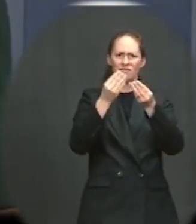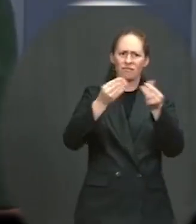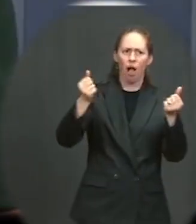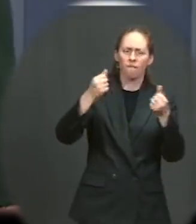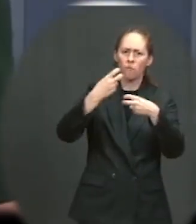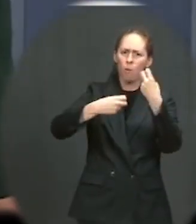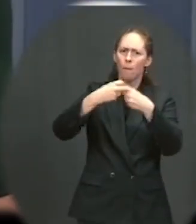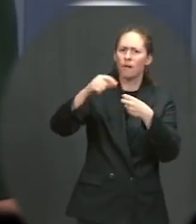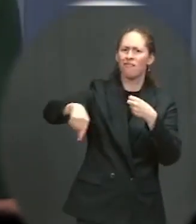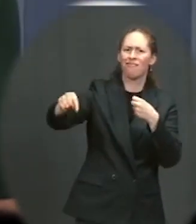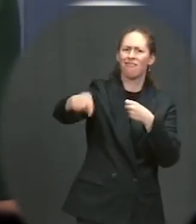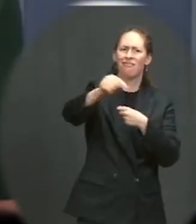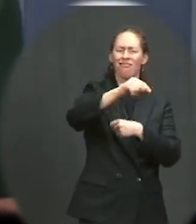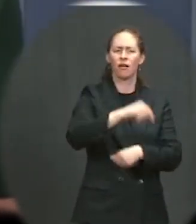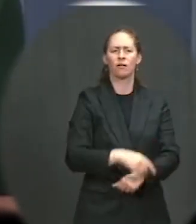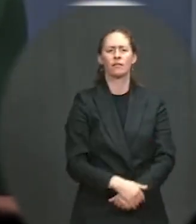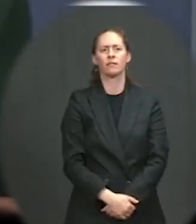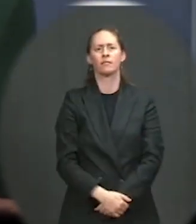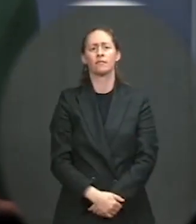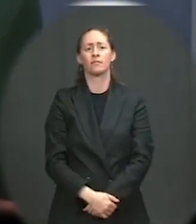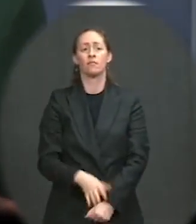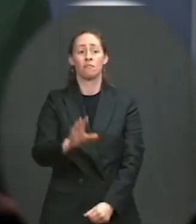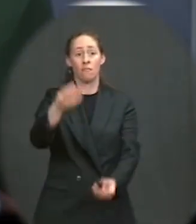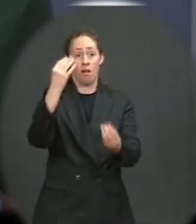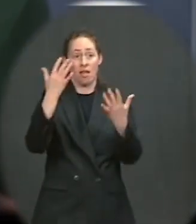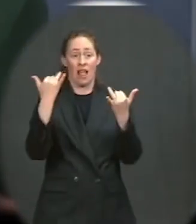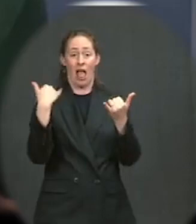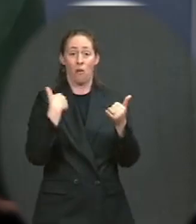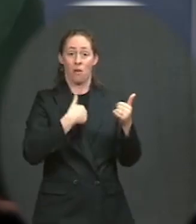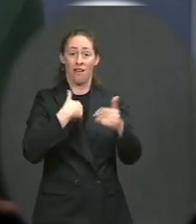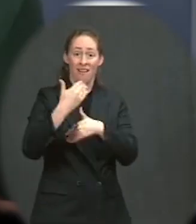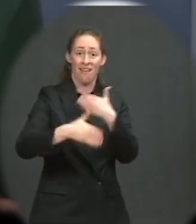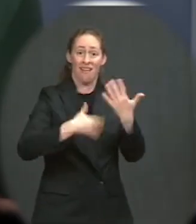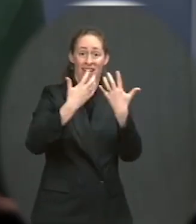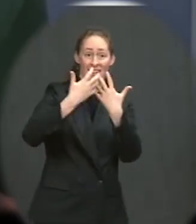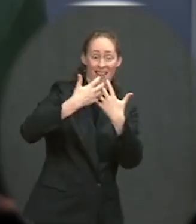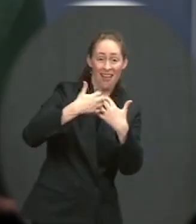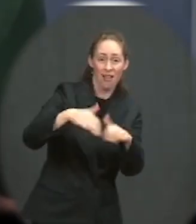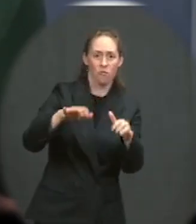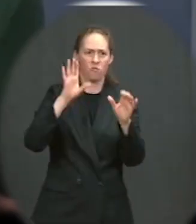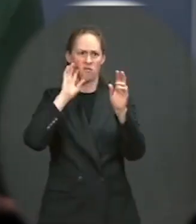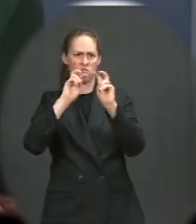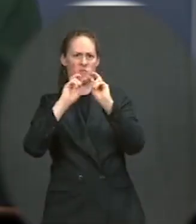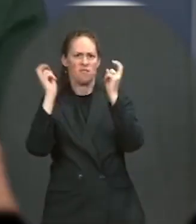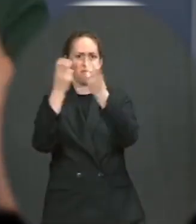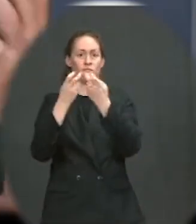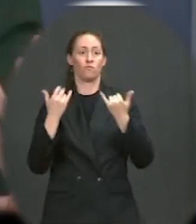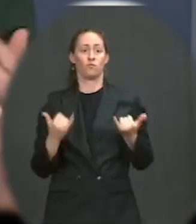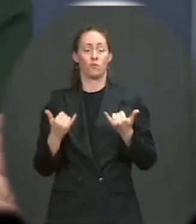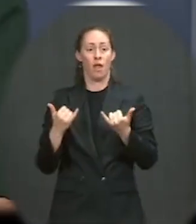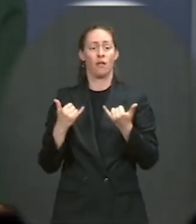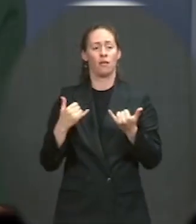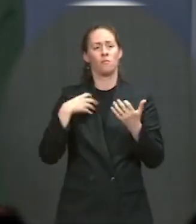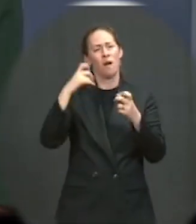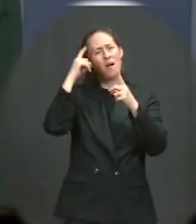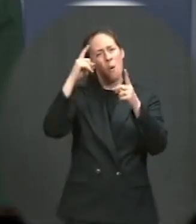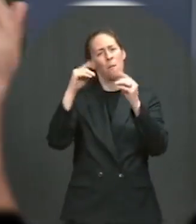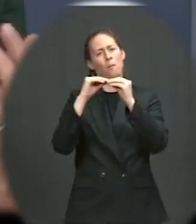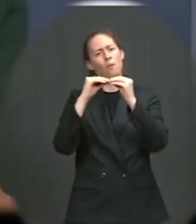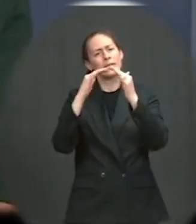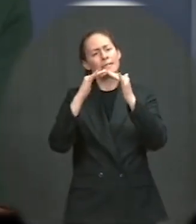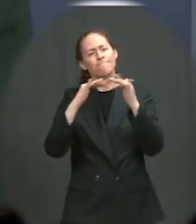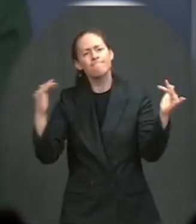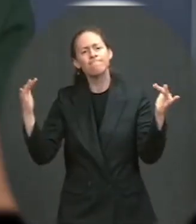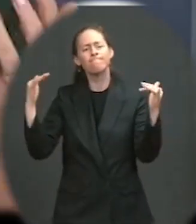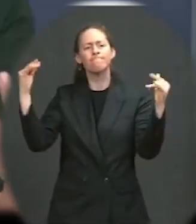roundtable that the president is taking part in today, we tried to have a diverse group of individuals representing a range of interests from